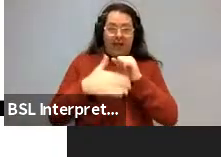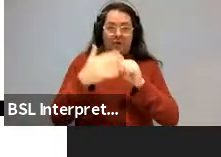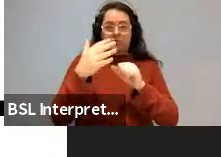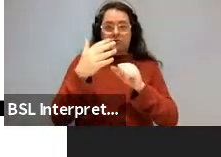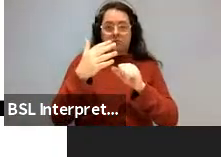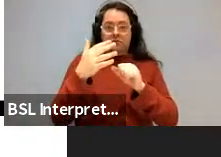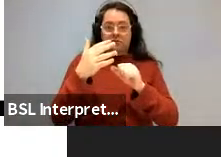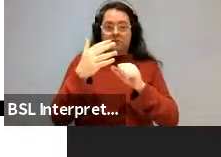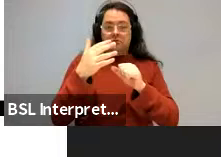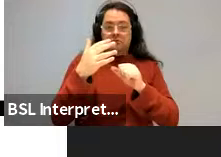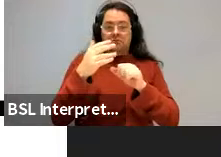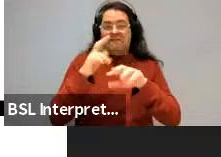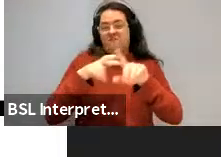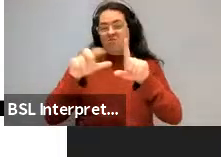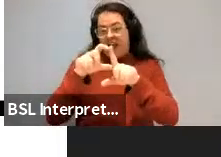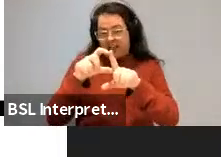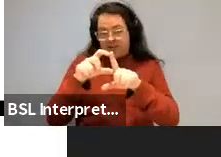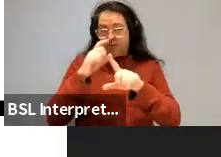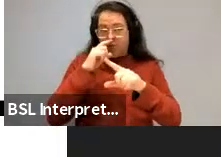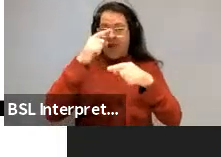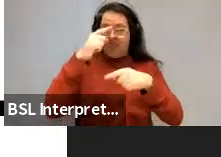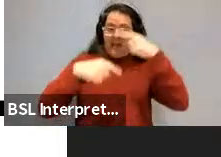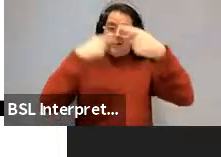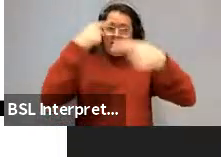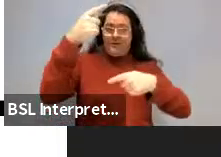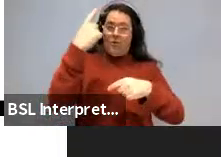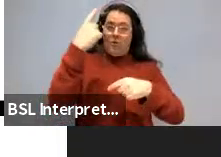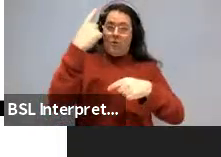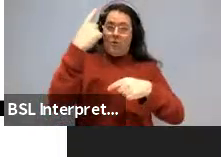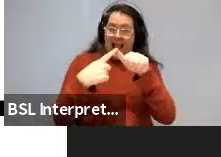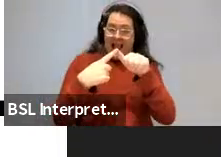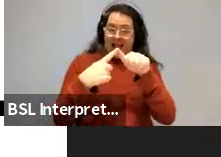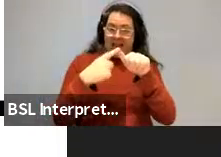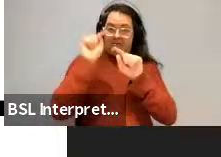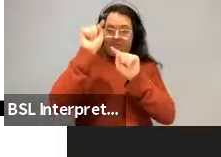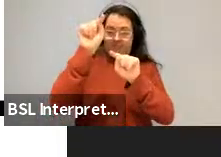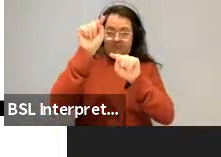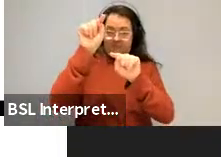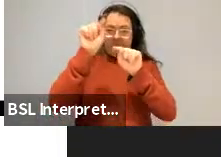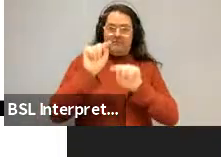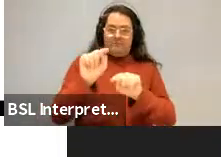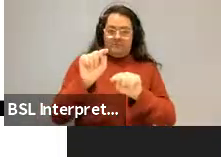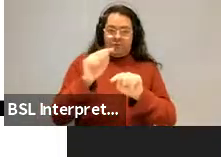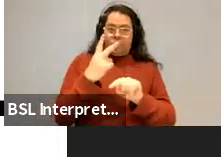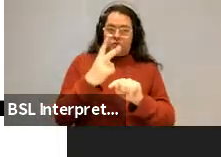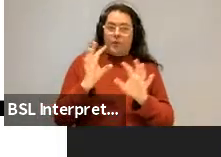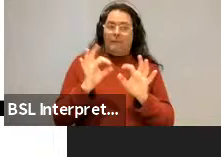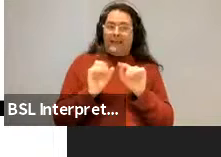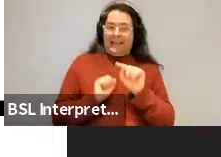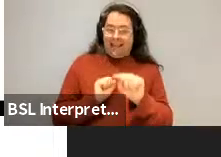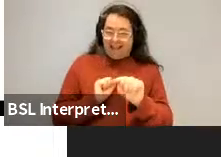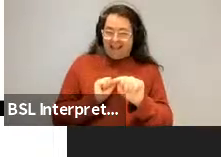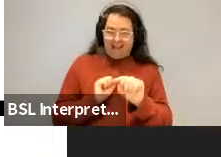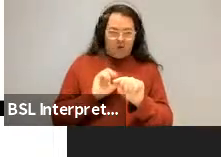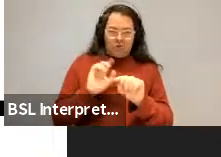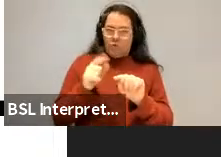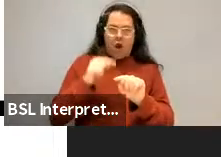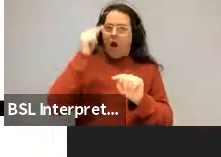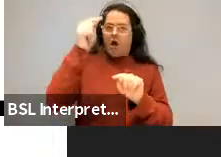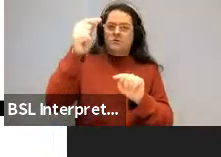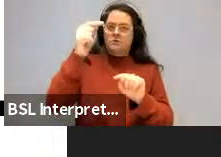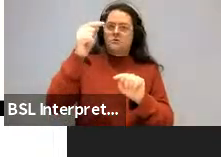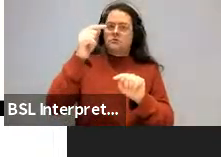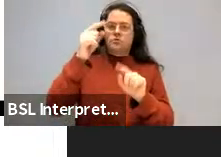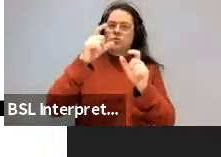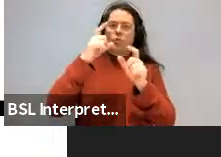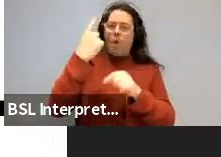But for some reason, you can't get, uh, you can't, you know, from 2B, did stories about Fred terrified John? You can't get who did stories